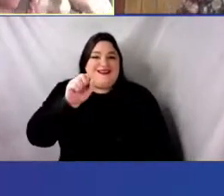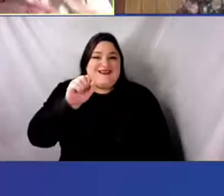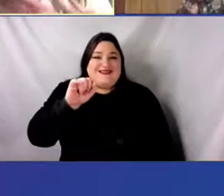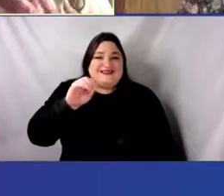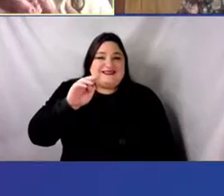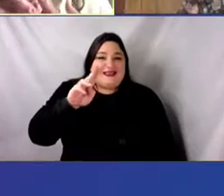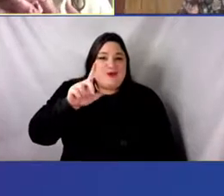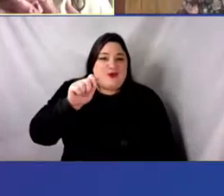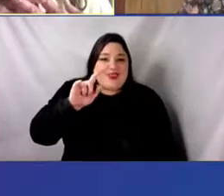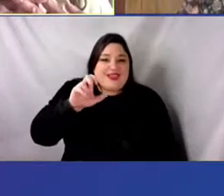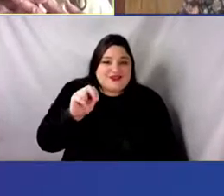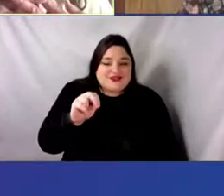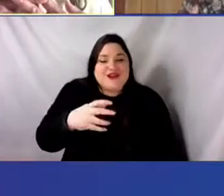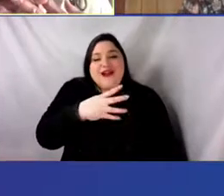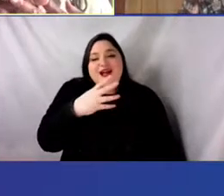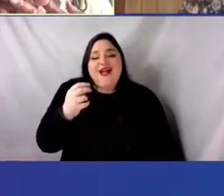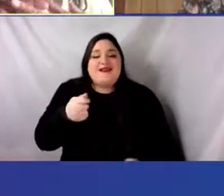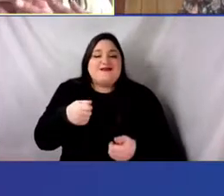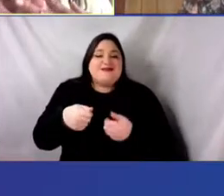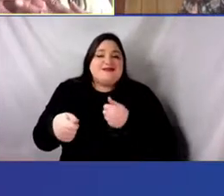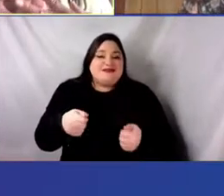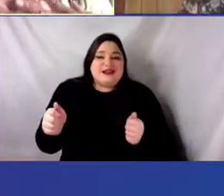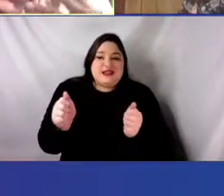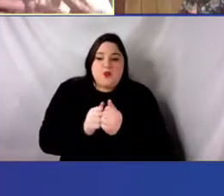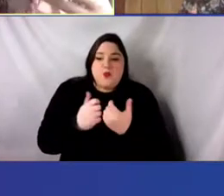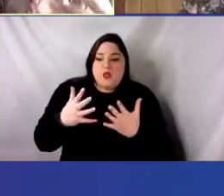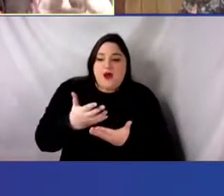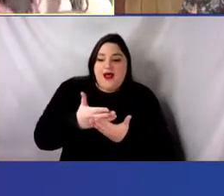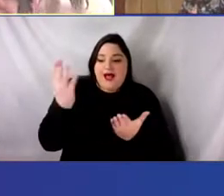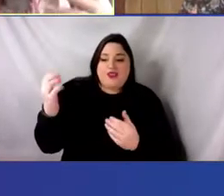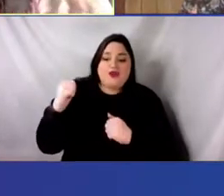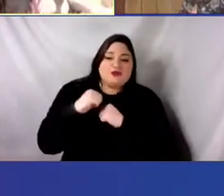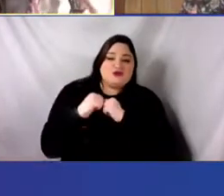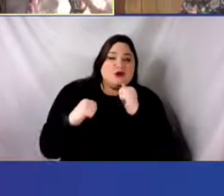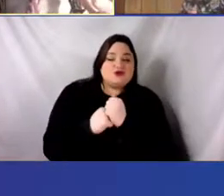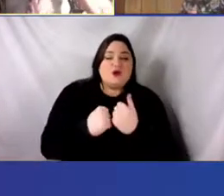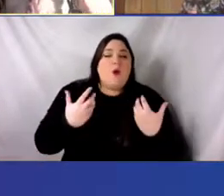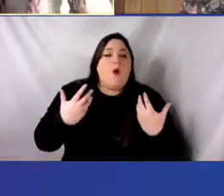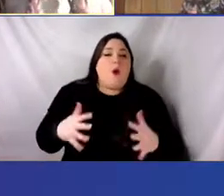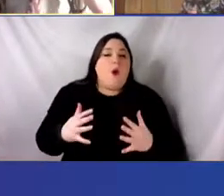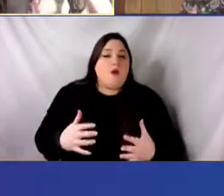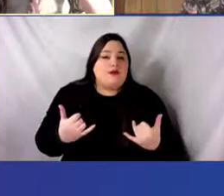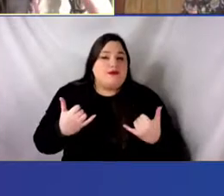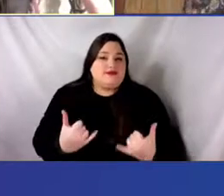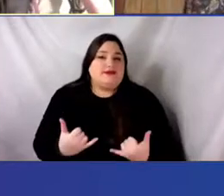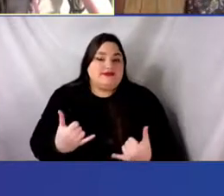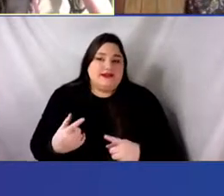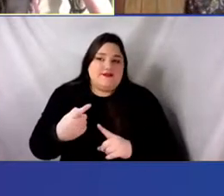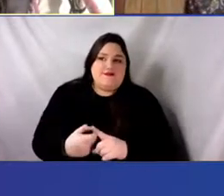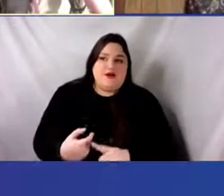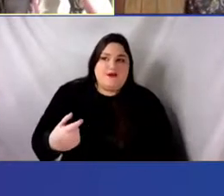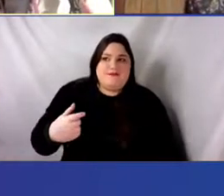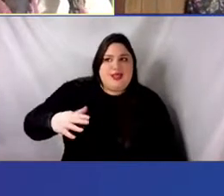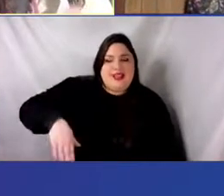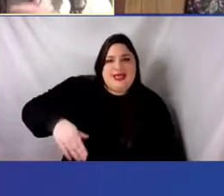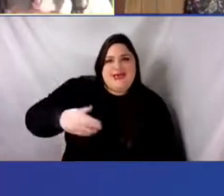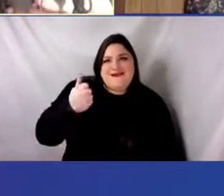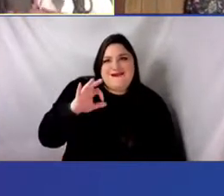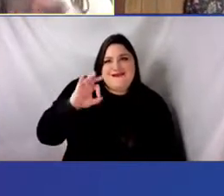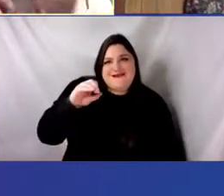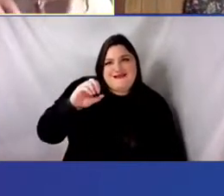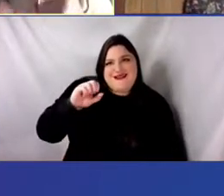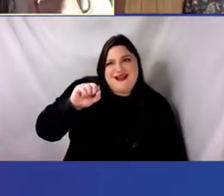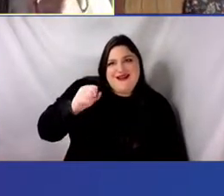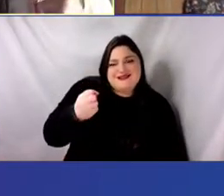available, um, structures that, that existed from like late nineties, uh, 1990s